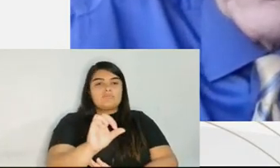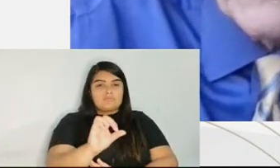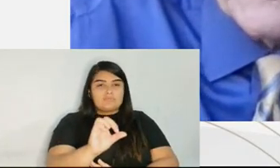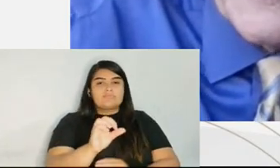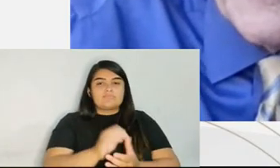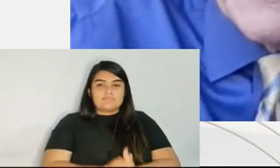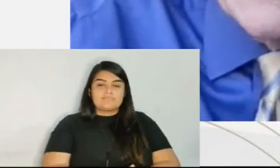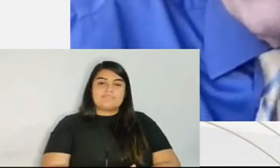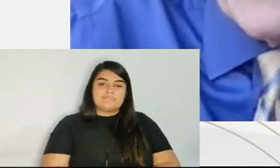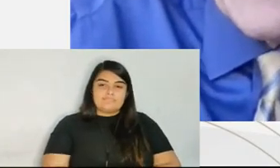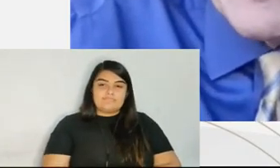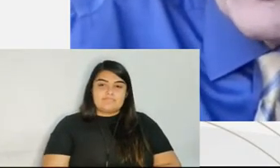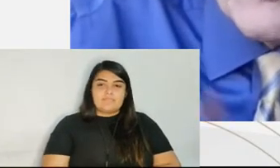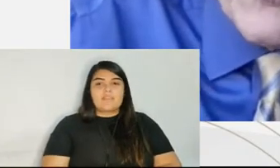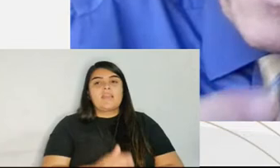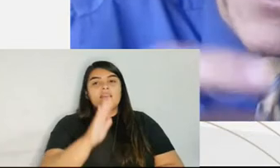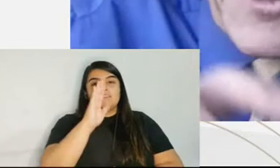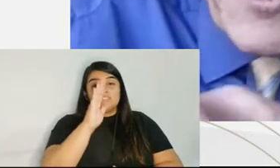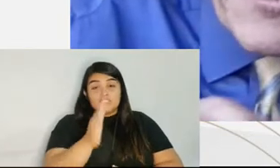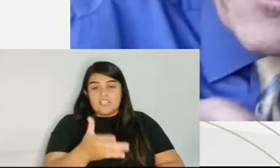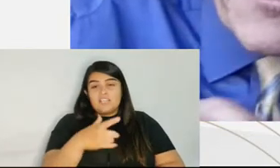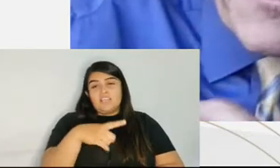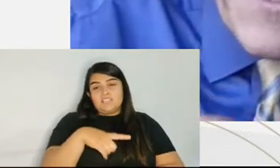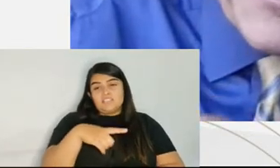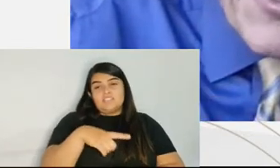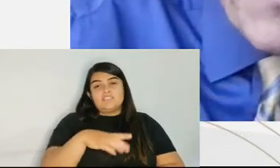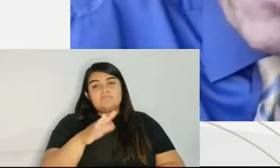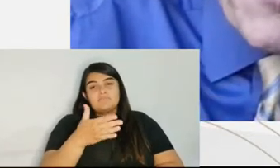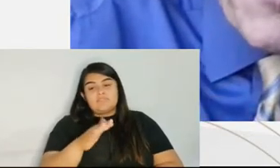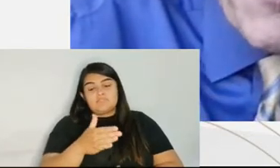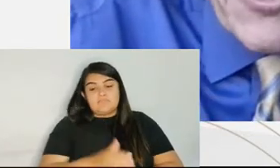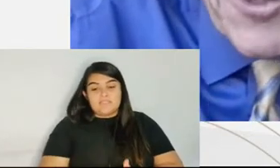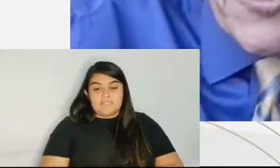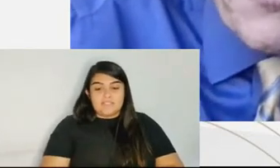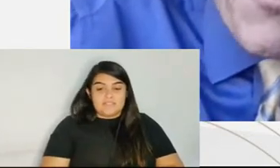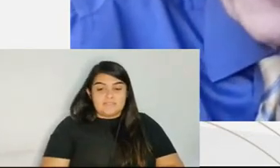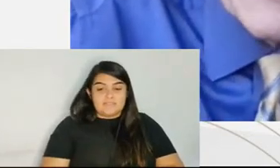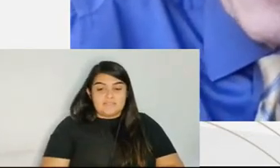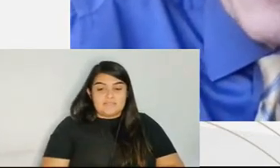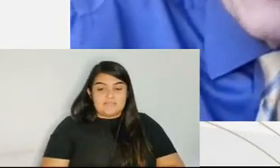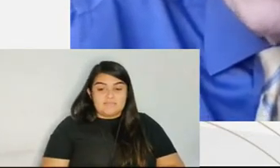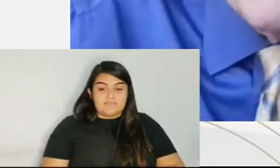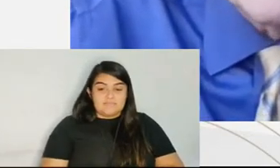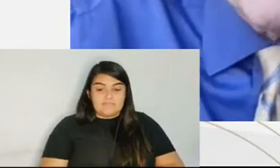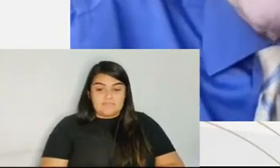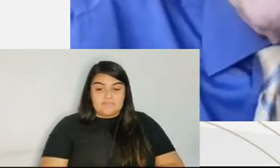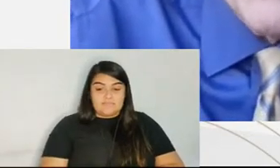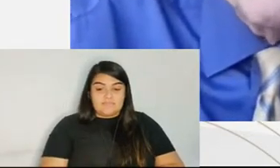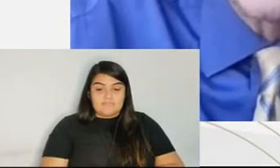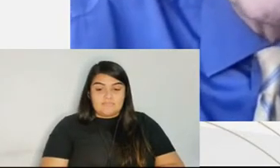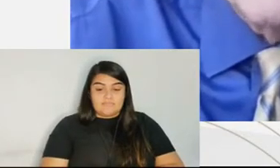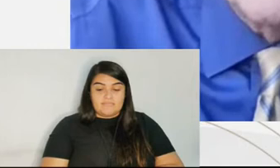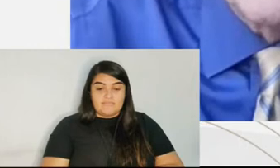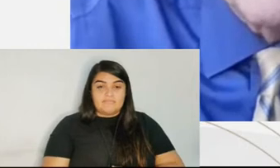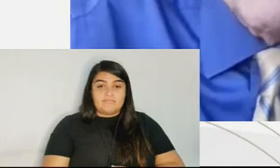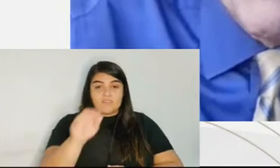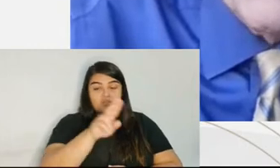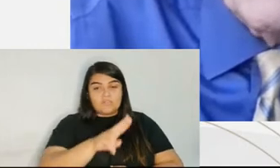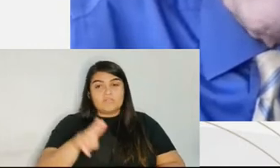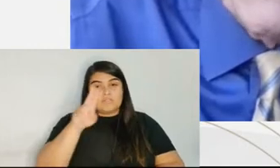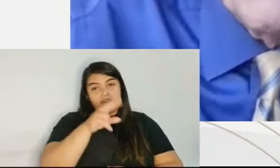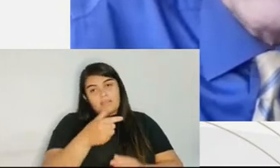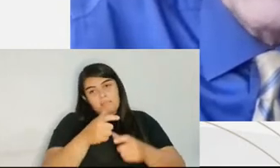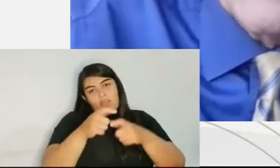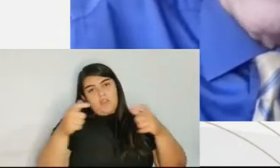prosecutions. Now, in 1928, that's the next stop in our historical process, there was a famous law journal